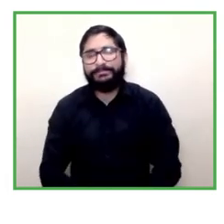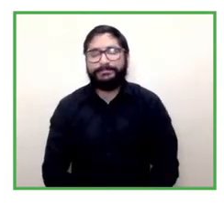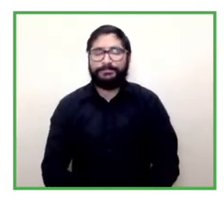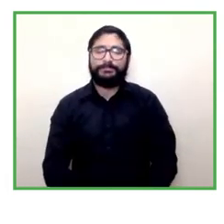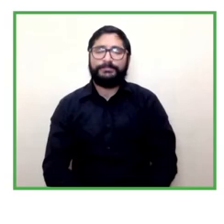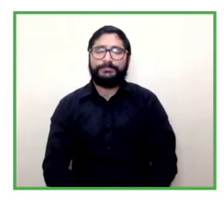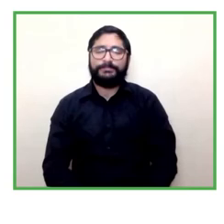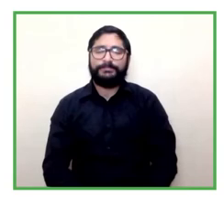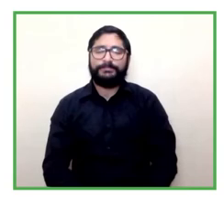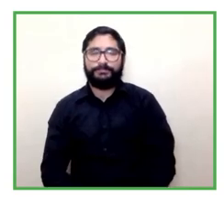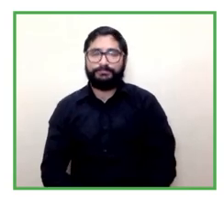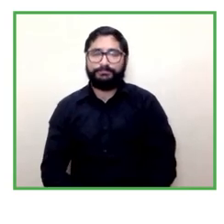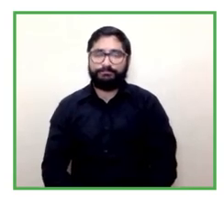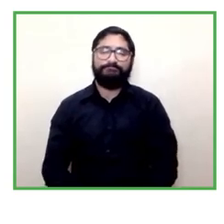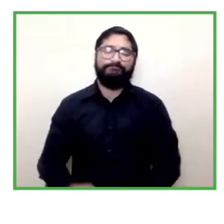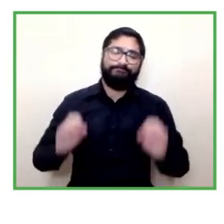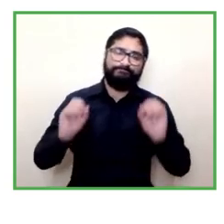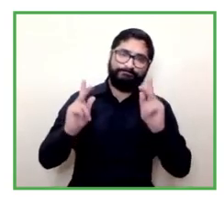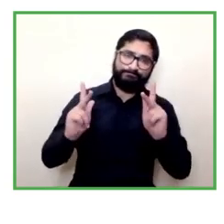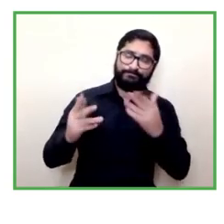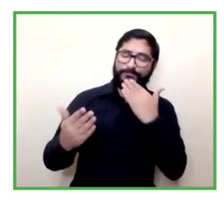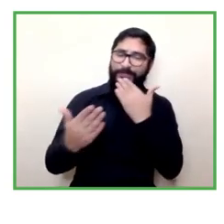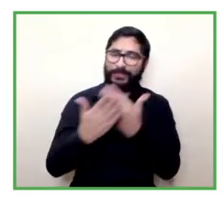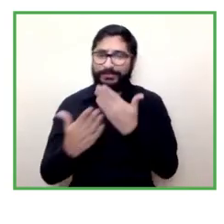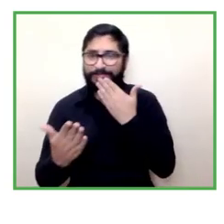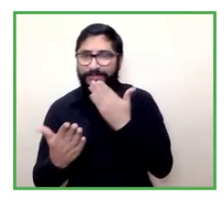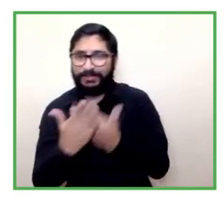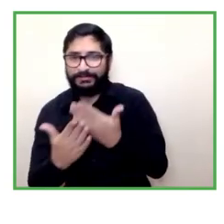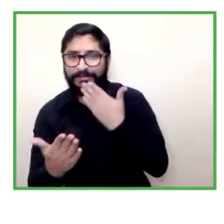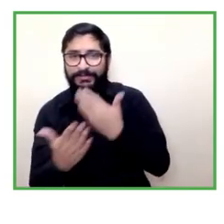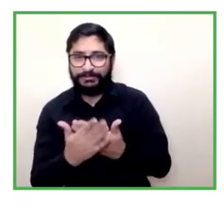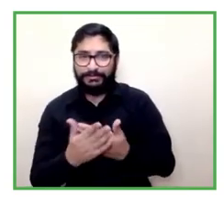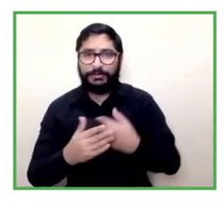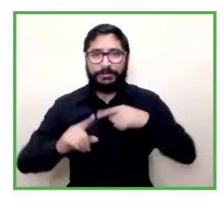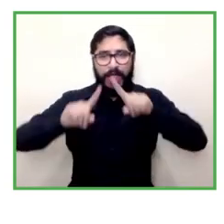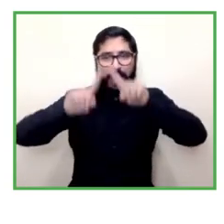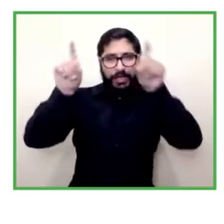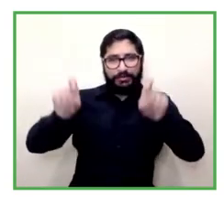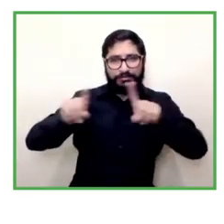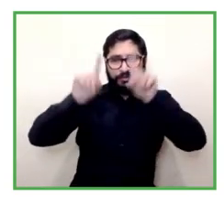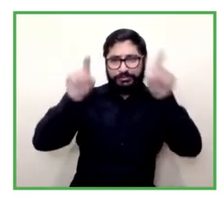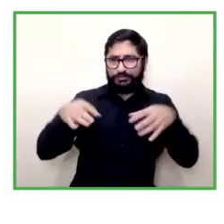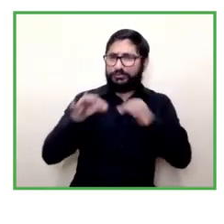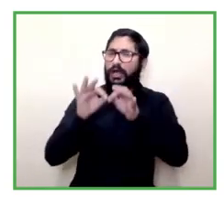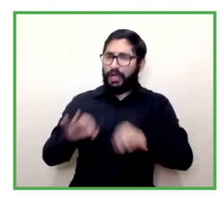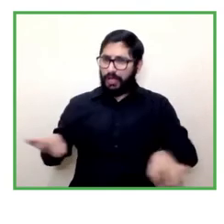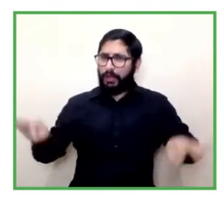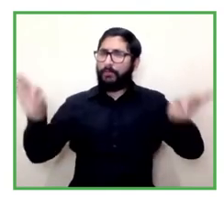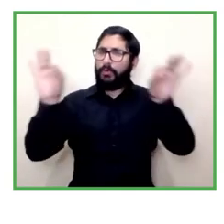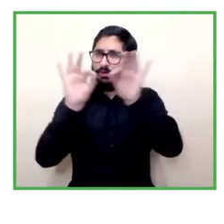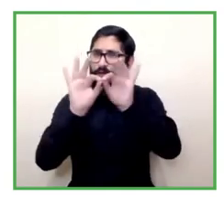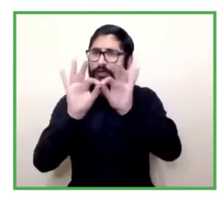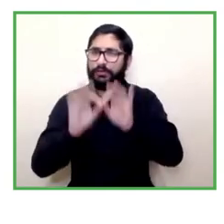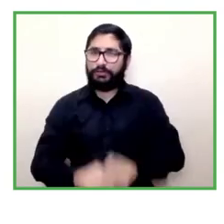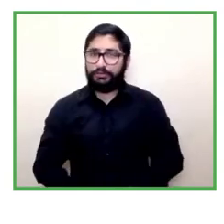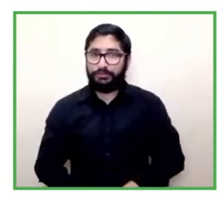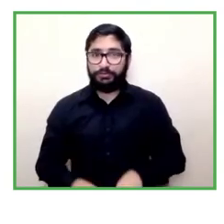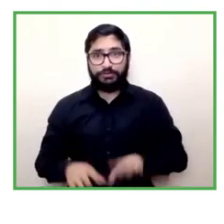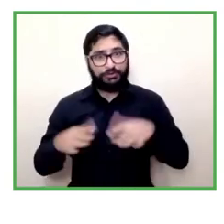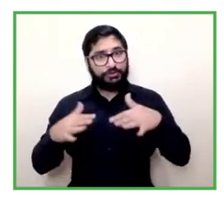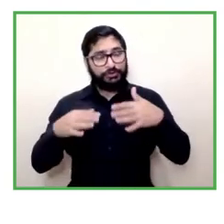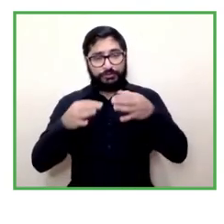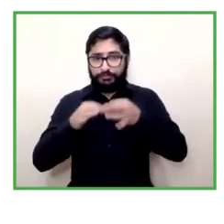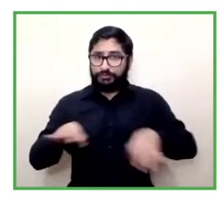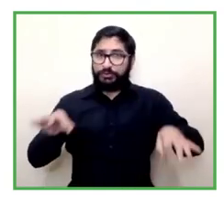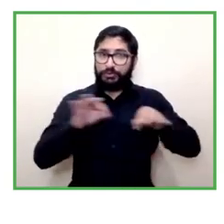what you think about that you so much for your question because despite felipe